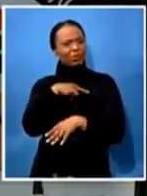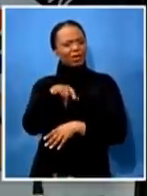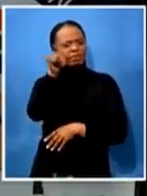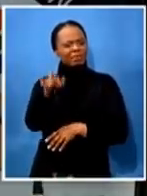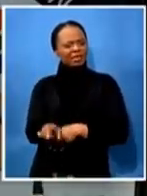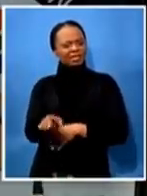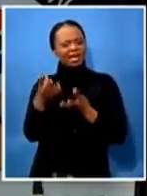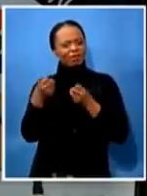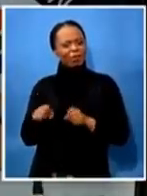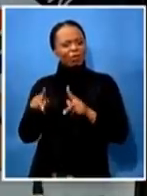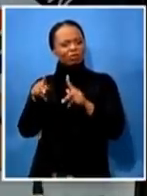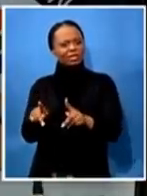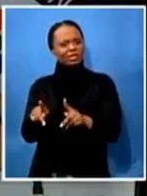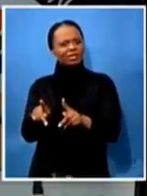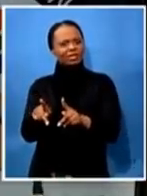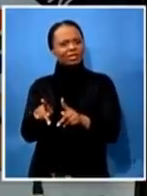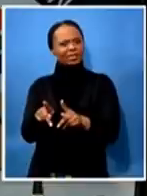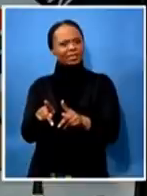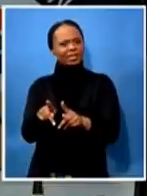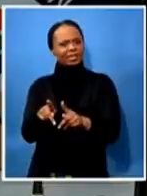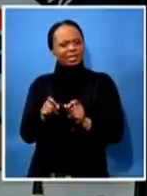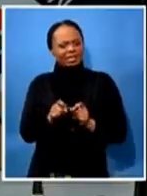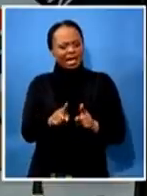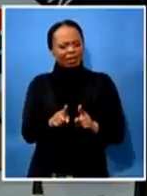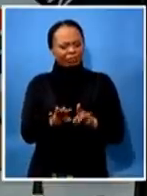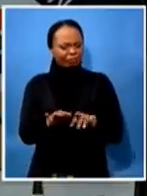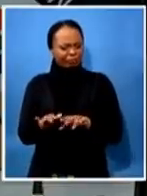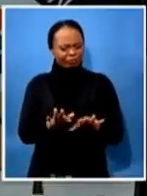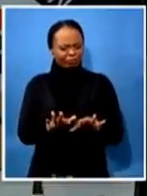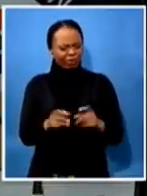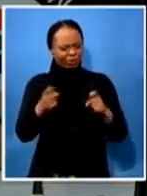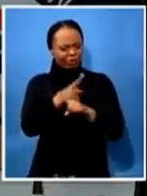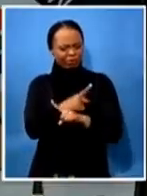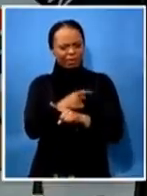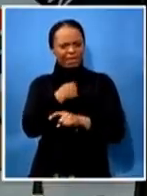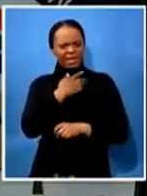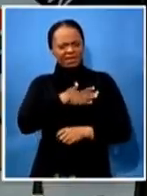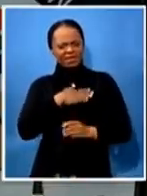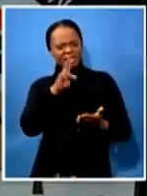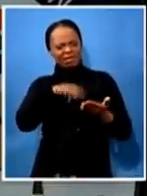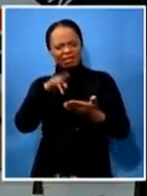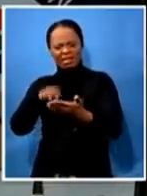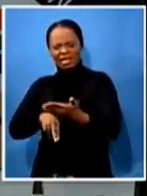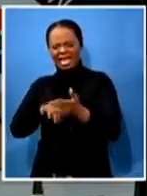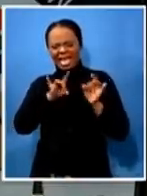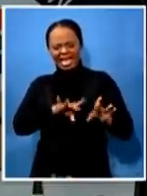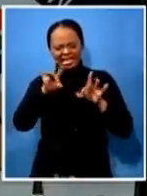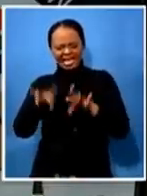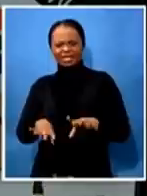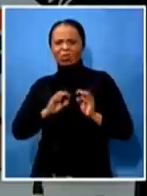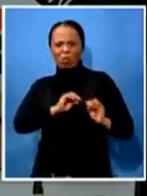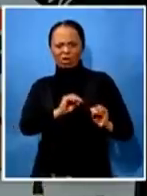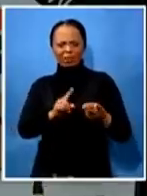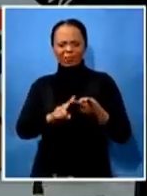i find that they smell of hatred i find that they are very insensitive i find that they seem to be an act